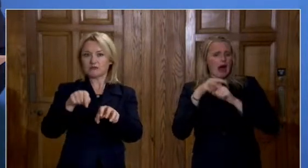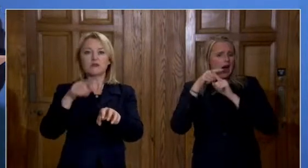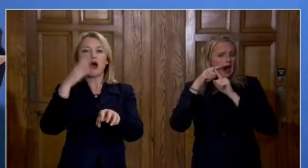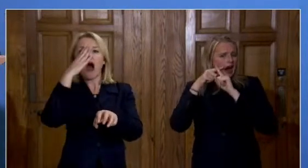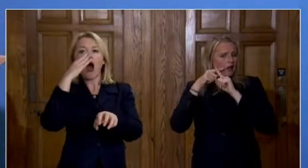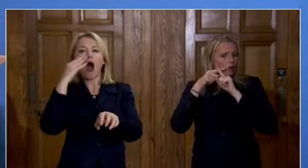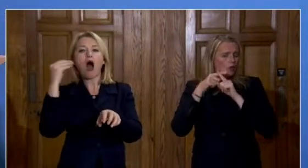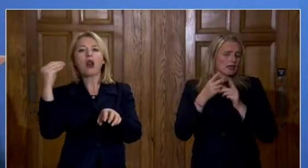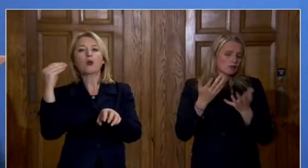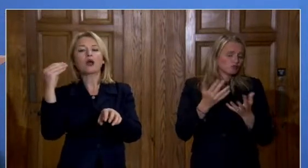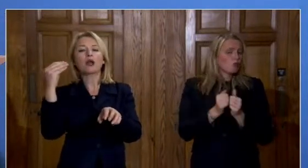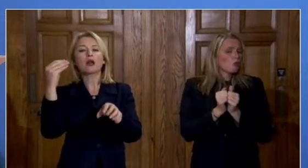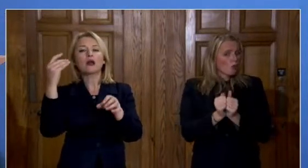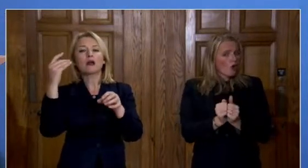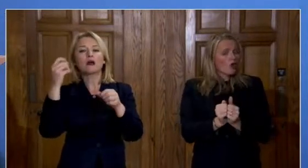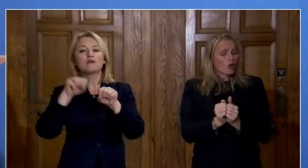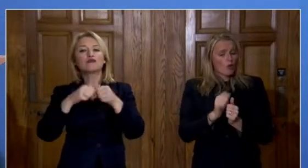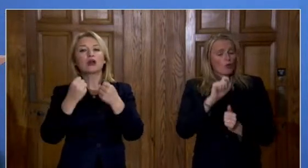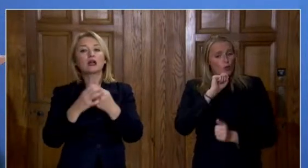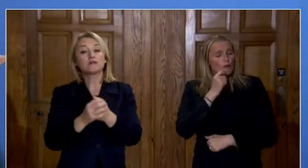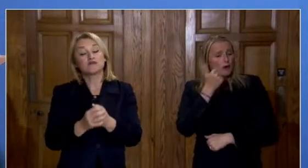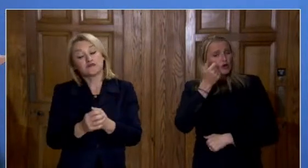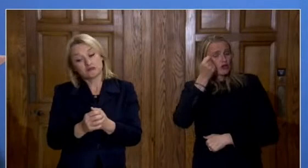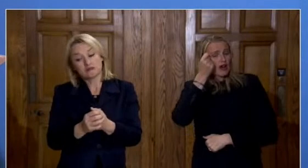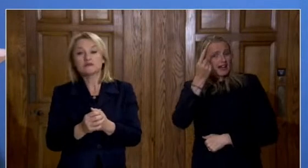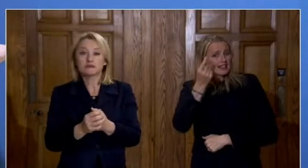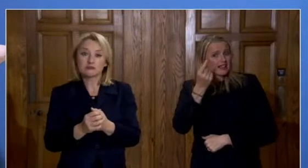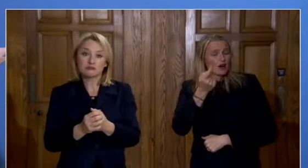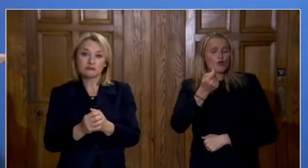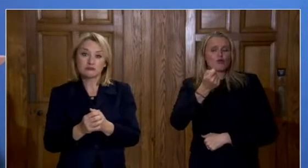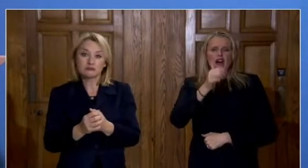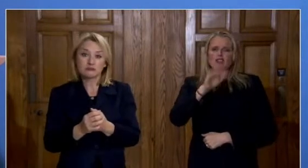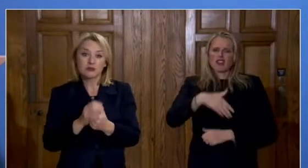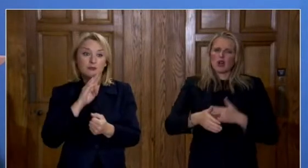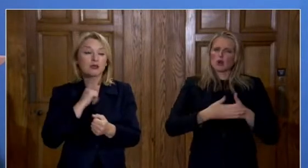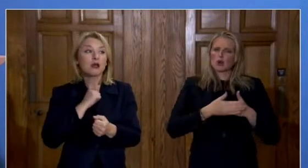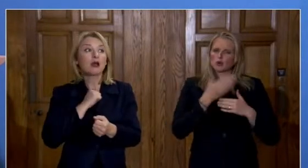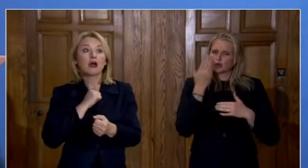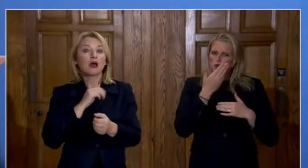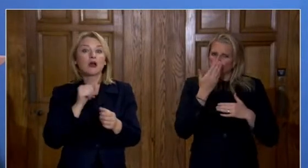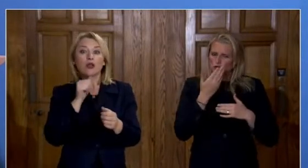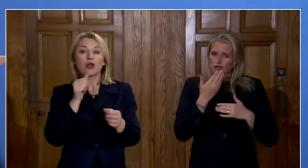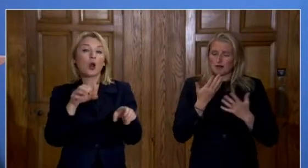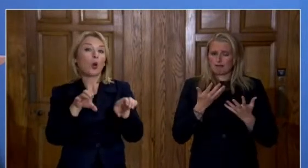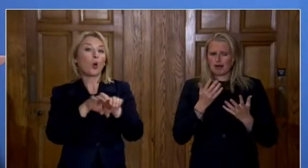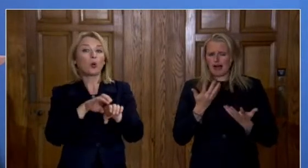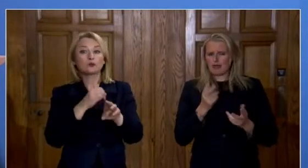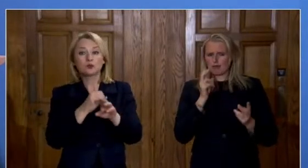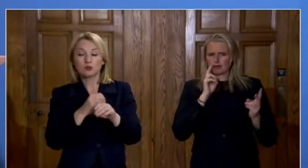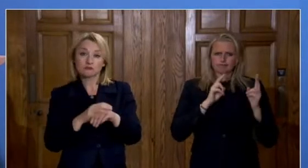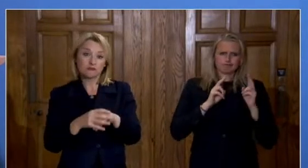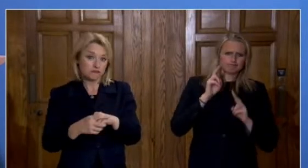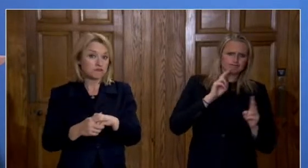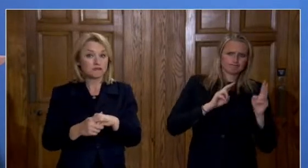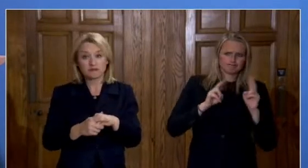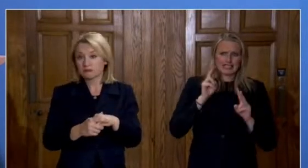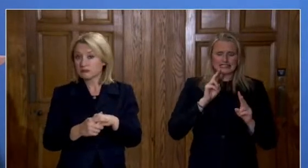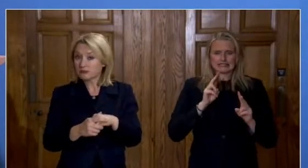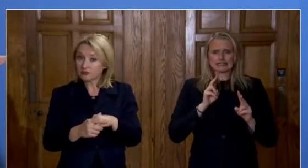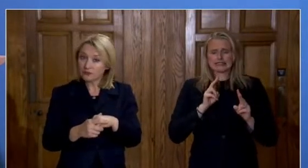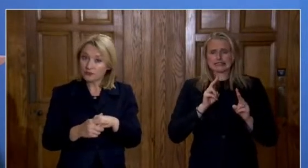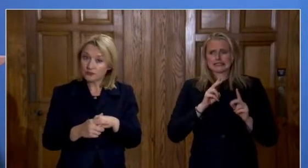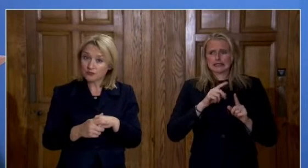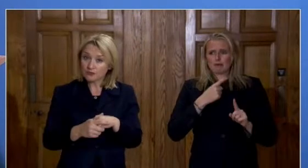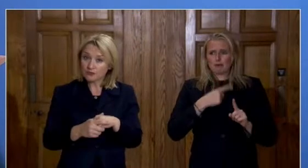break it would get us around having to close schools but i think what we're seeing in regards to the advance of